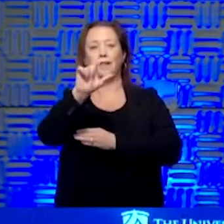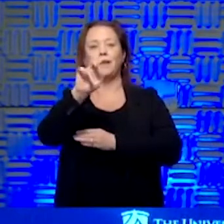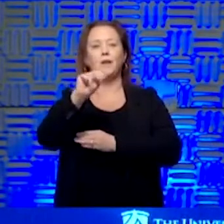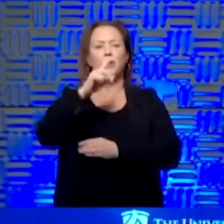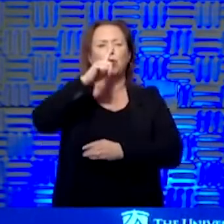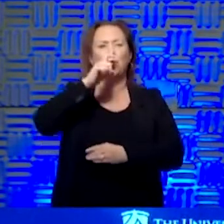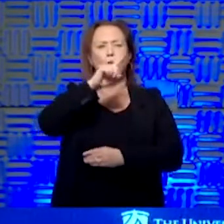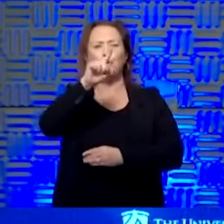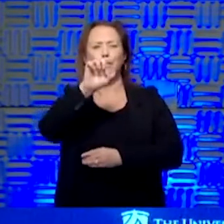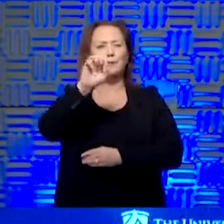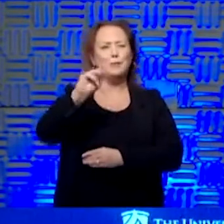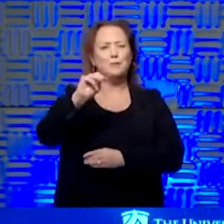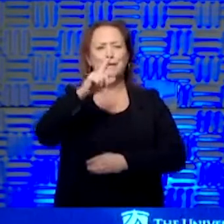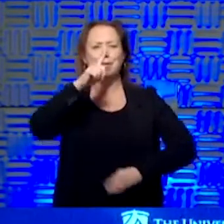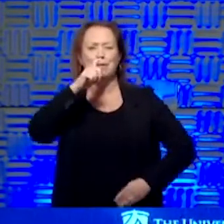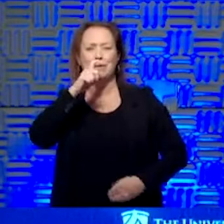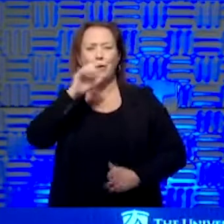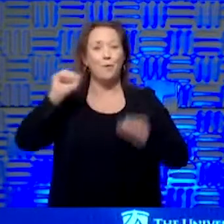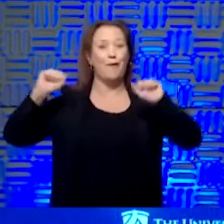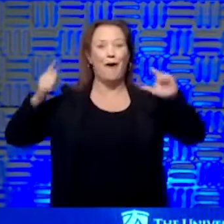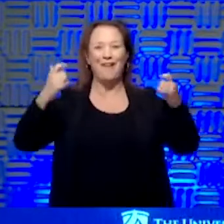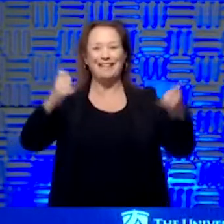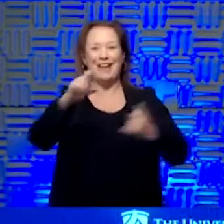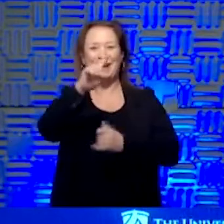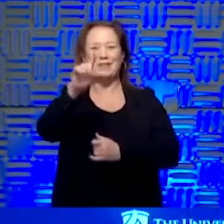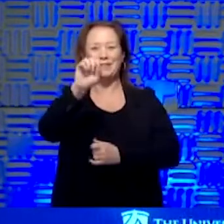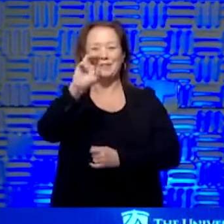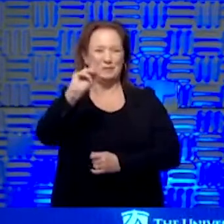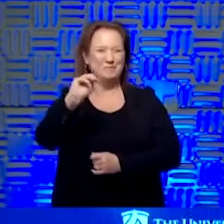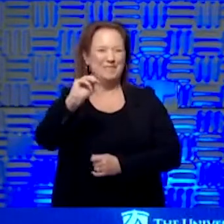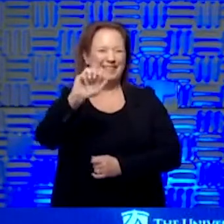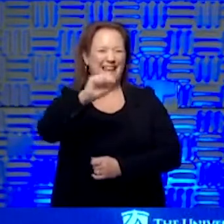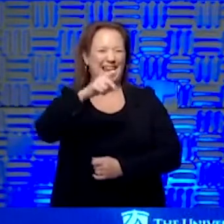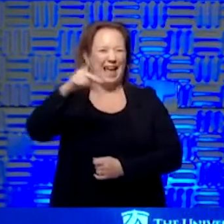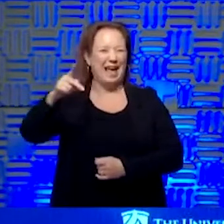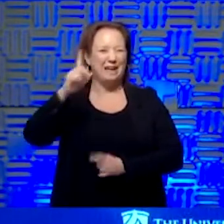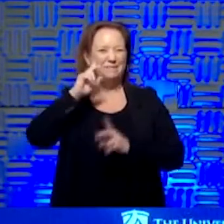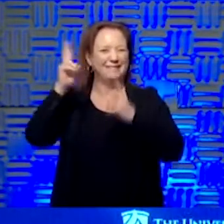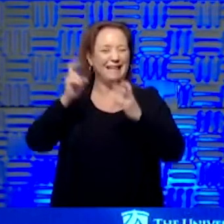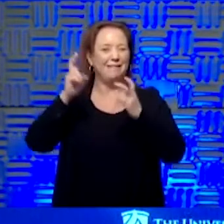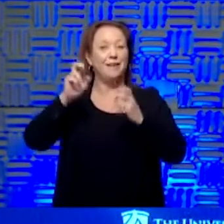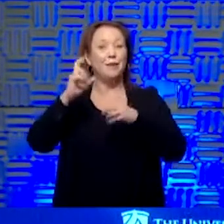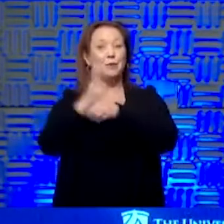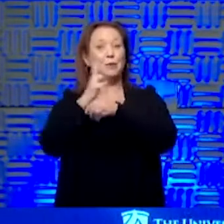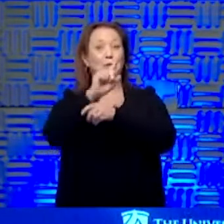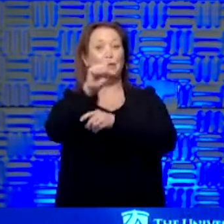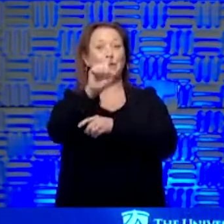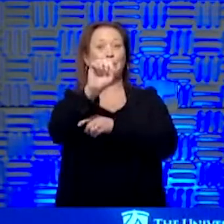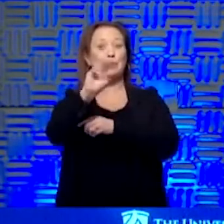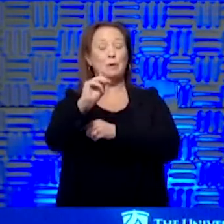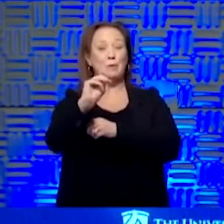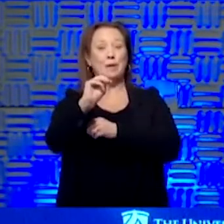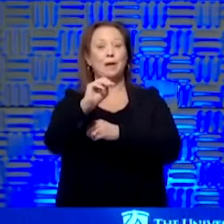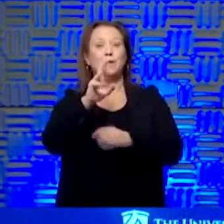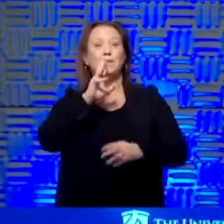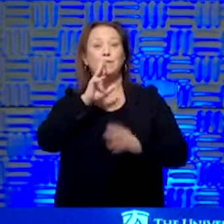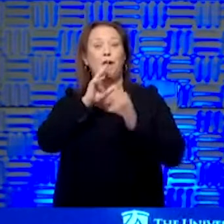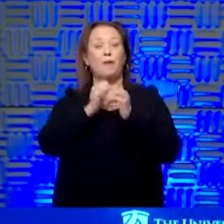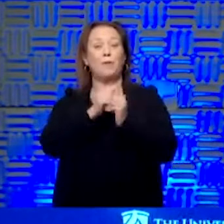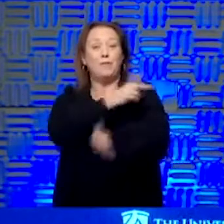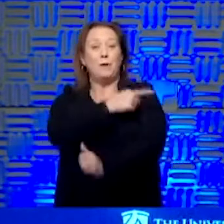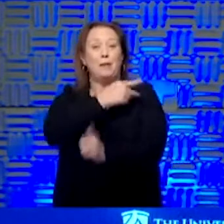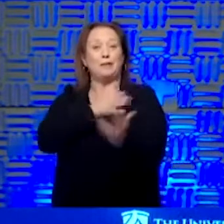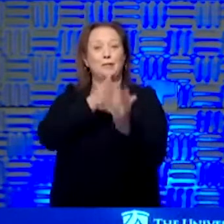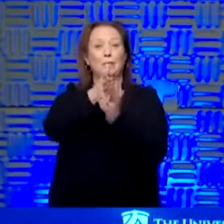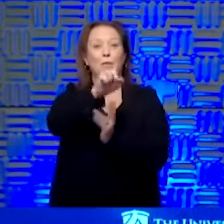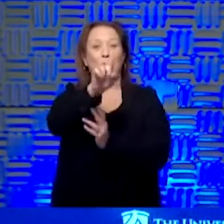you know, we're all on Zoom. And it's one of the platforms you can use with telehealth. And so you're Zooming with your patient. And in the